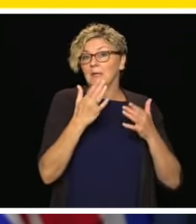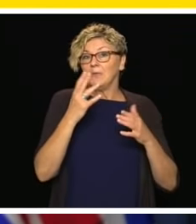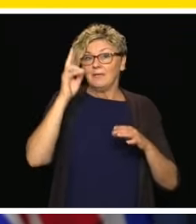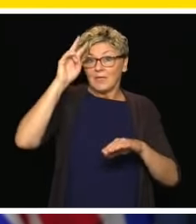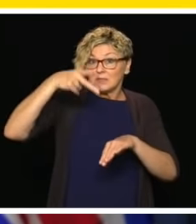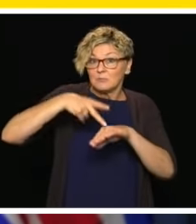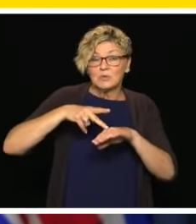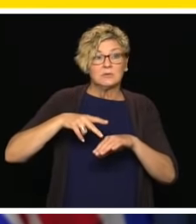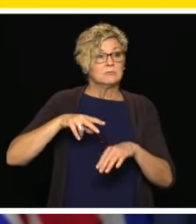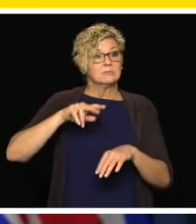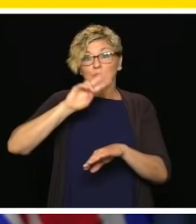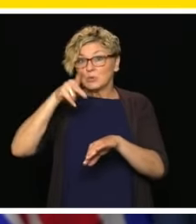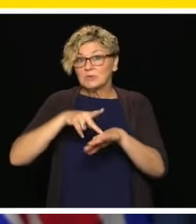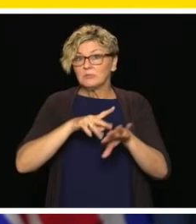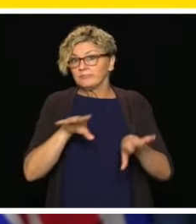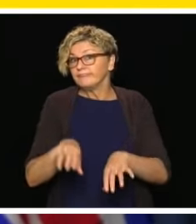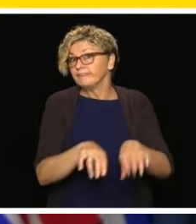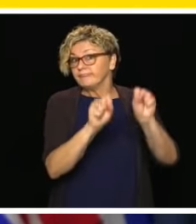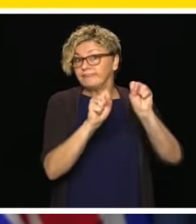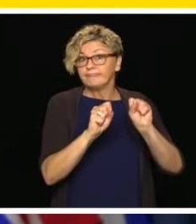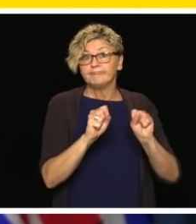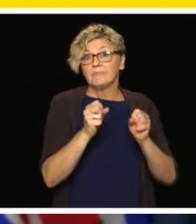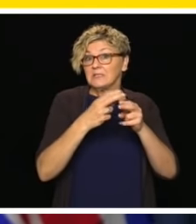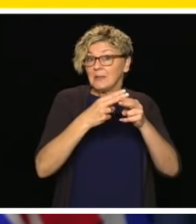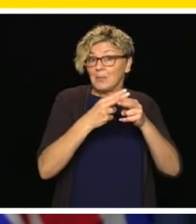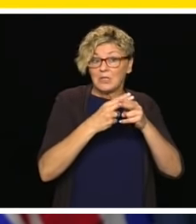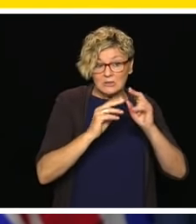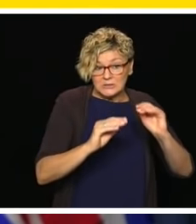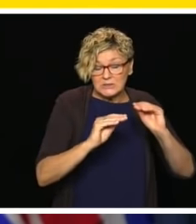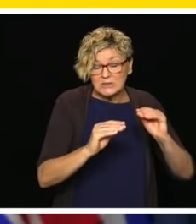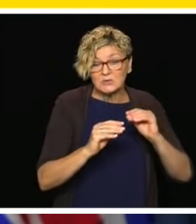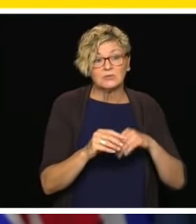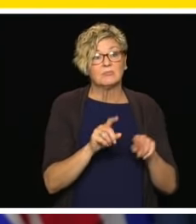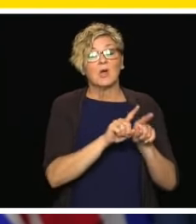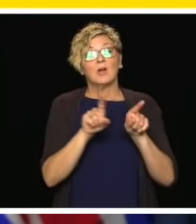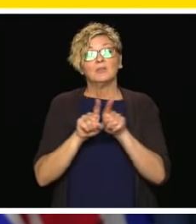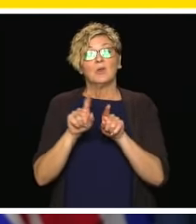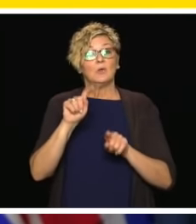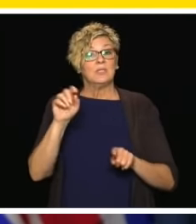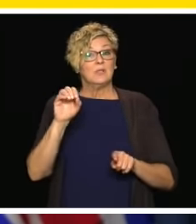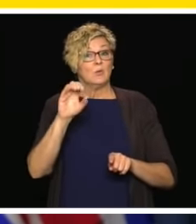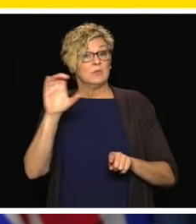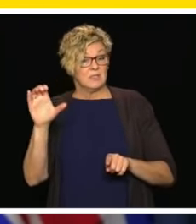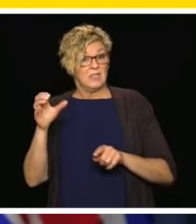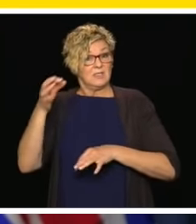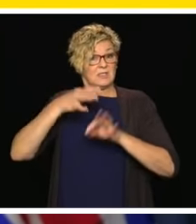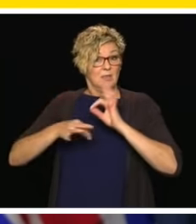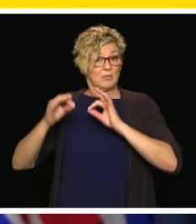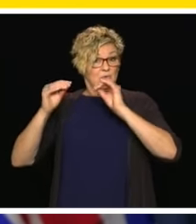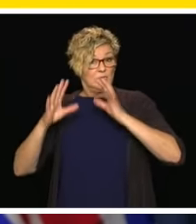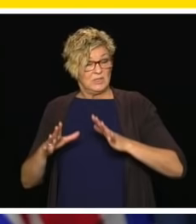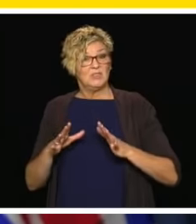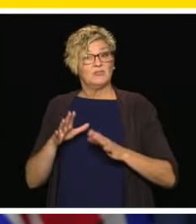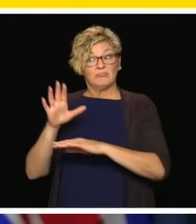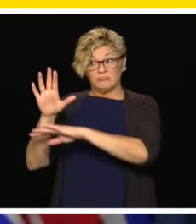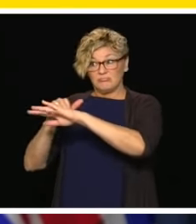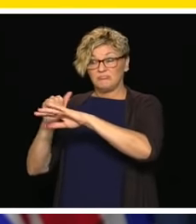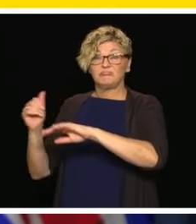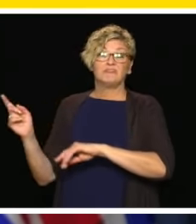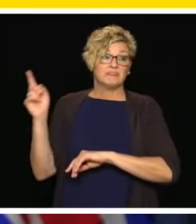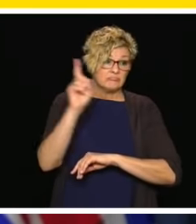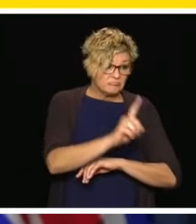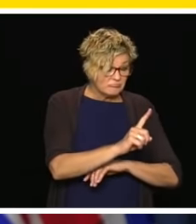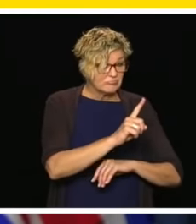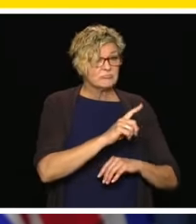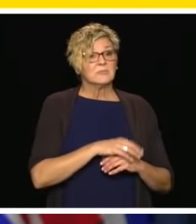the TTOCs, the teachers on call, have been incredible stepping up and working with those kids and they'll be available to